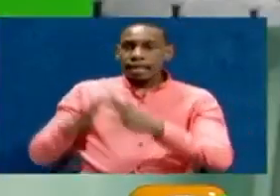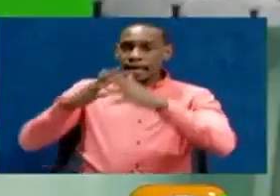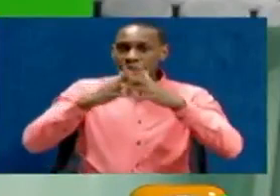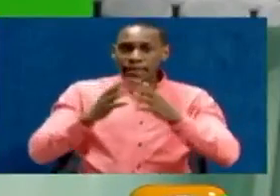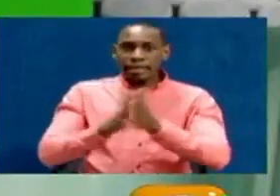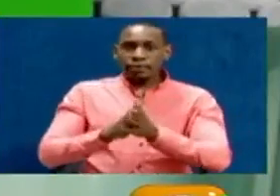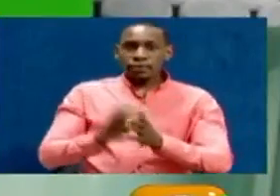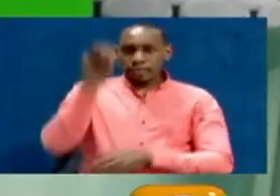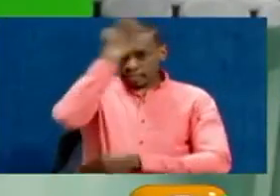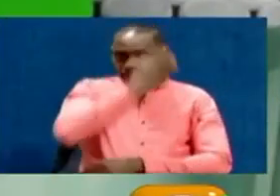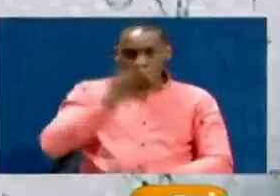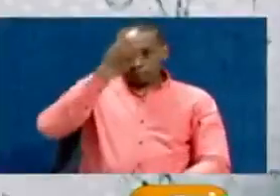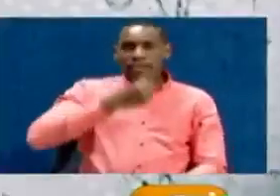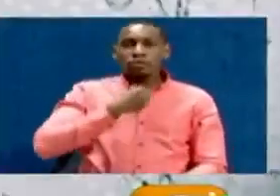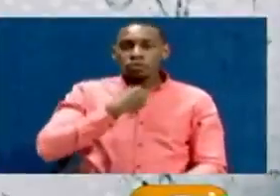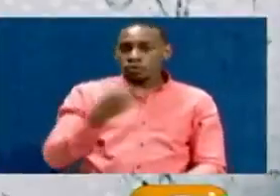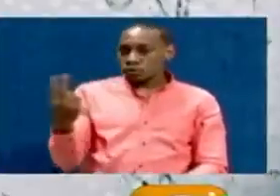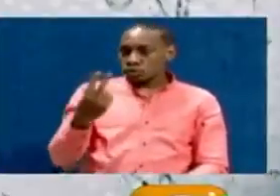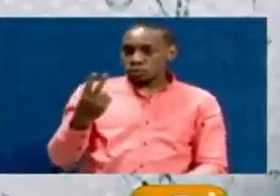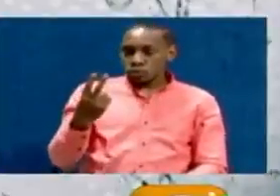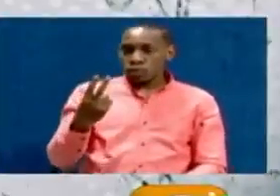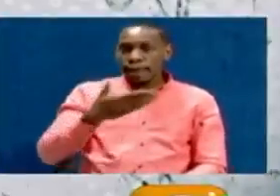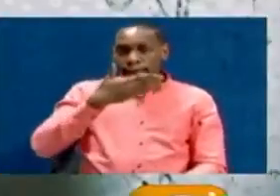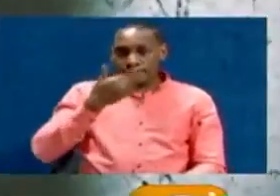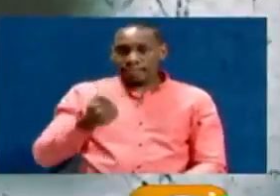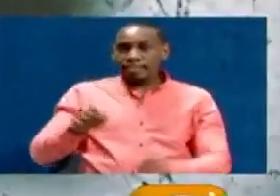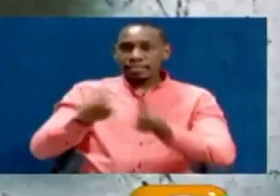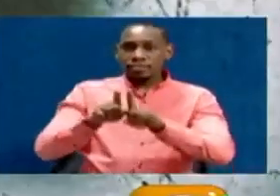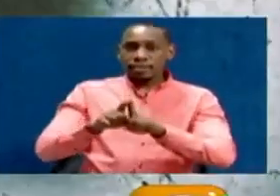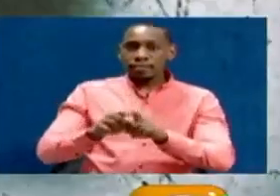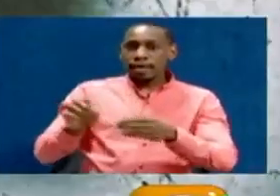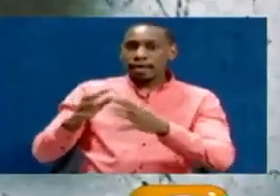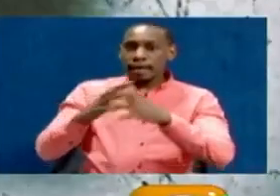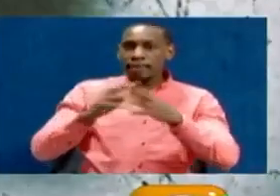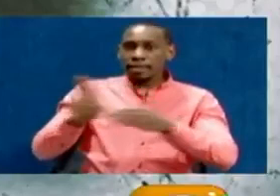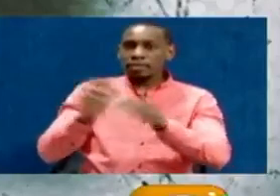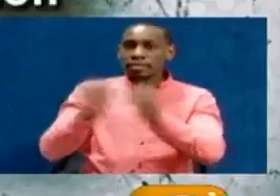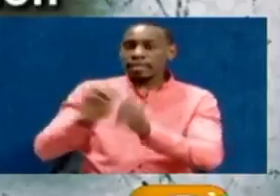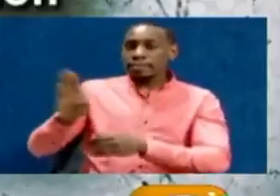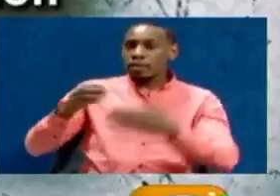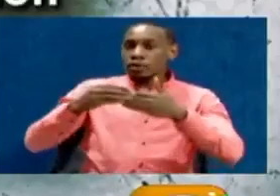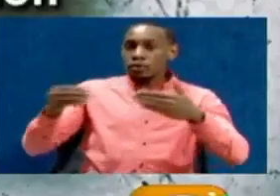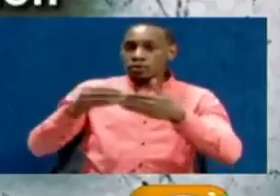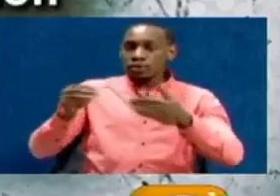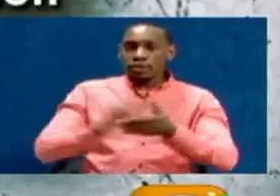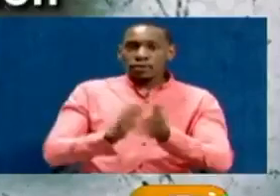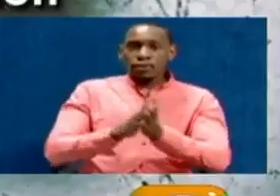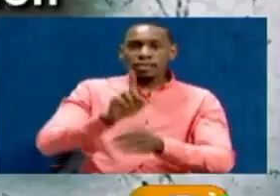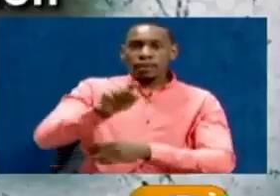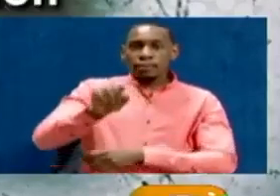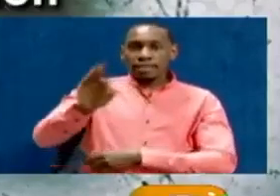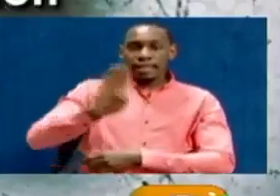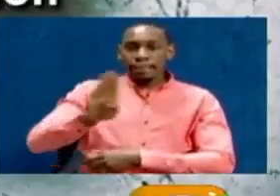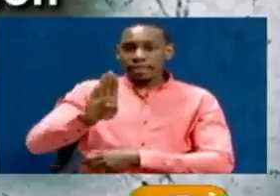States and the European Union appear to be frontrunners, with the U.S. spending some 10 billion U.S. for up to 1